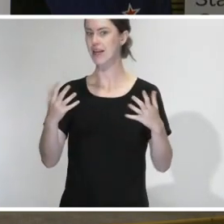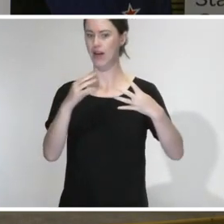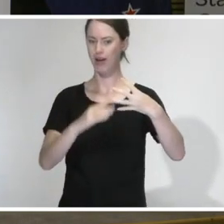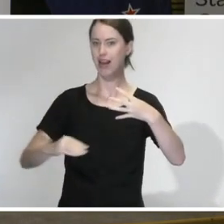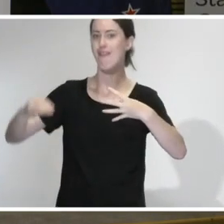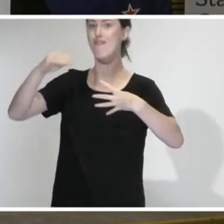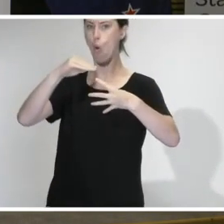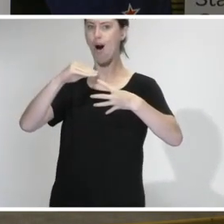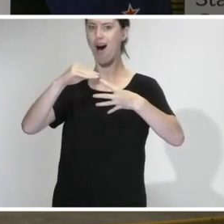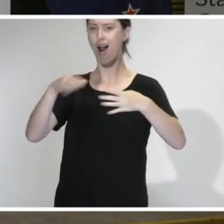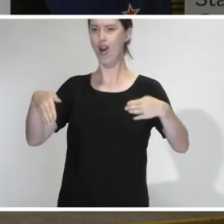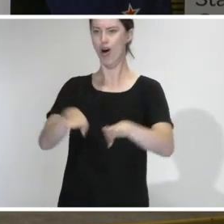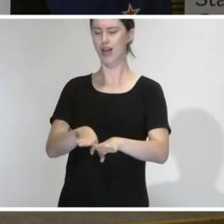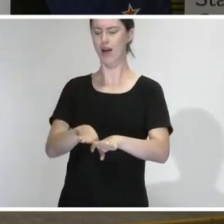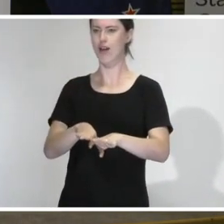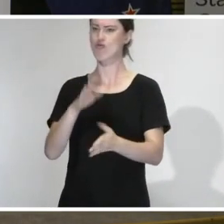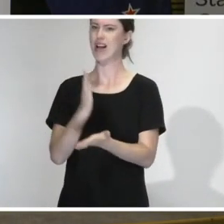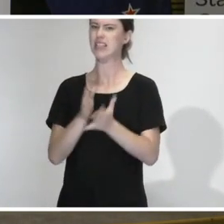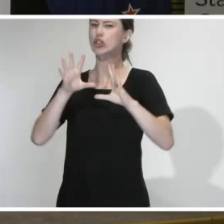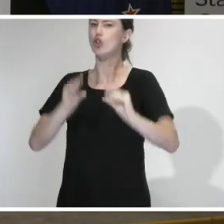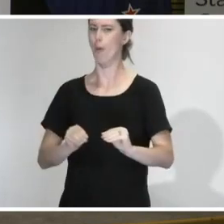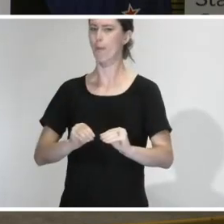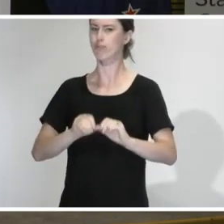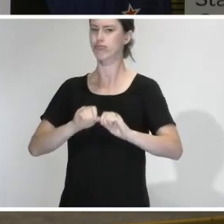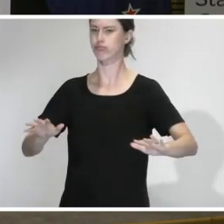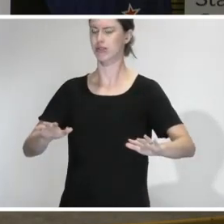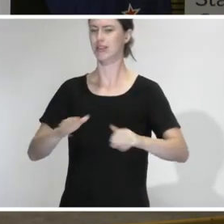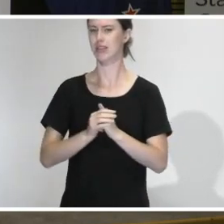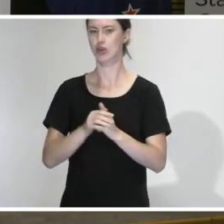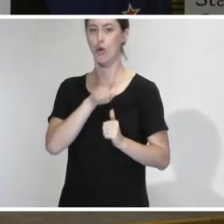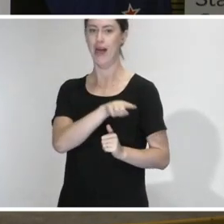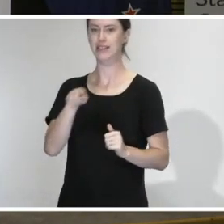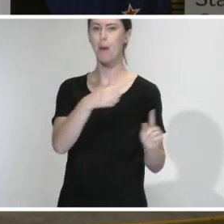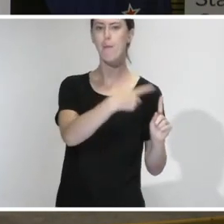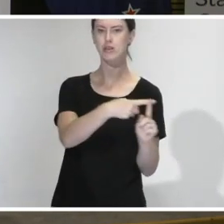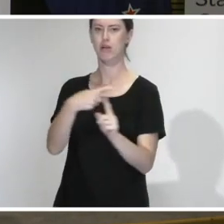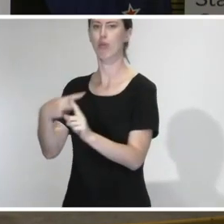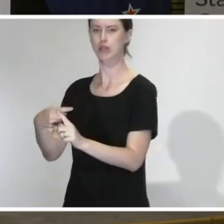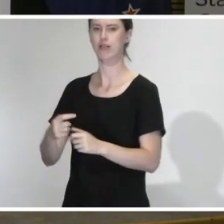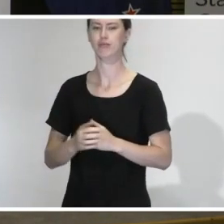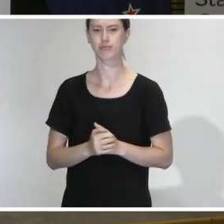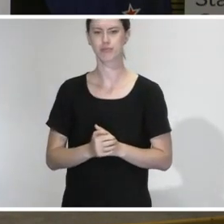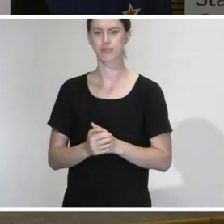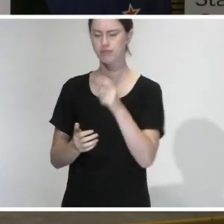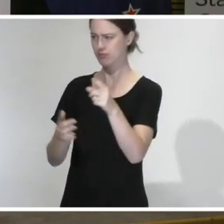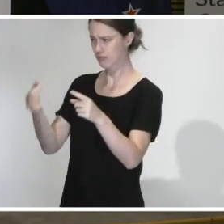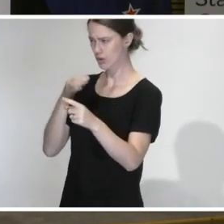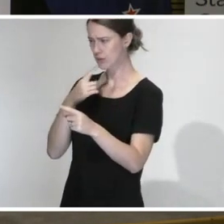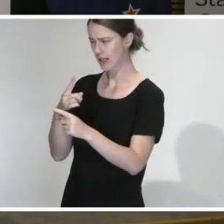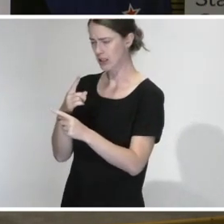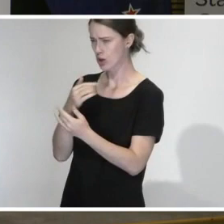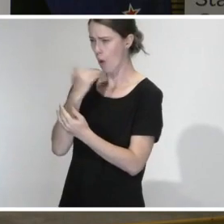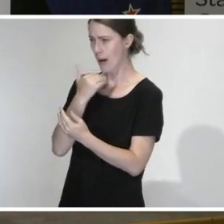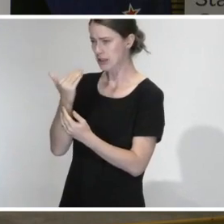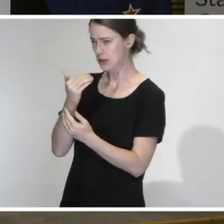alert level four, which really will really assist us with breaking that chain of transmission. So you've got any sort of undetected transmission there?